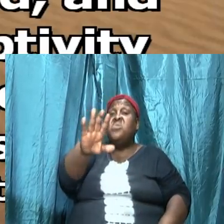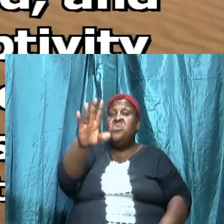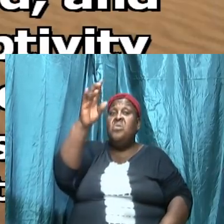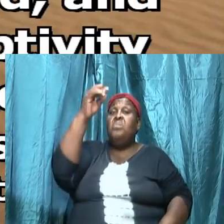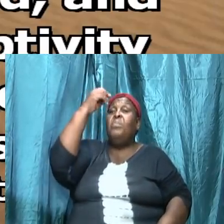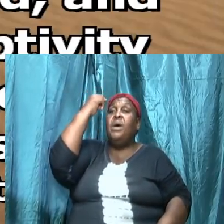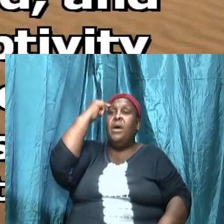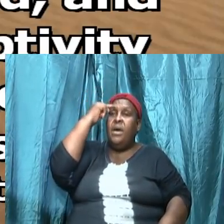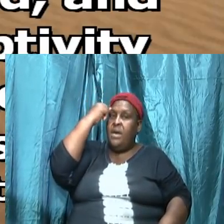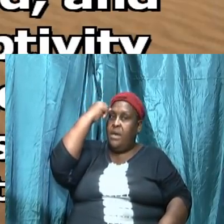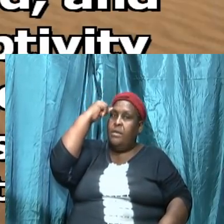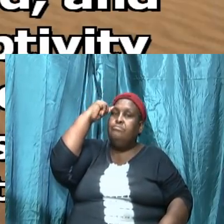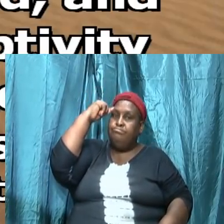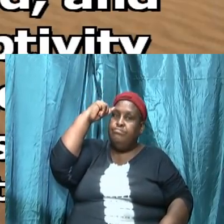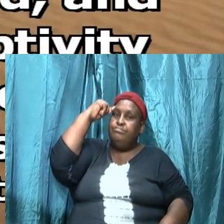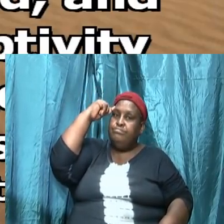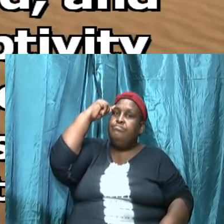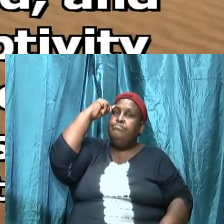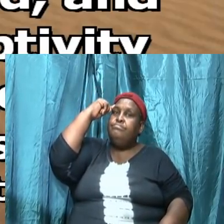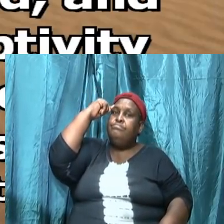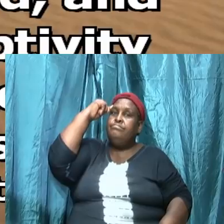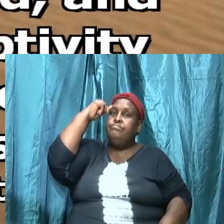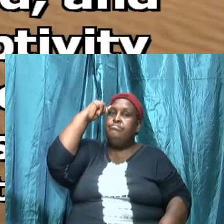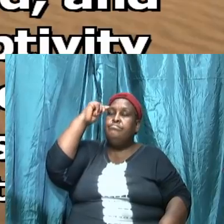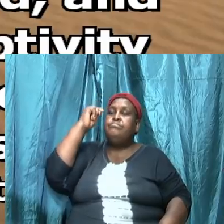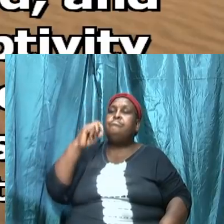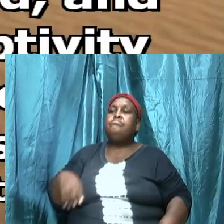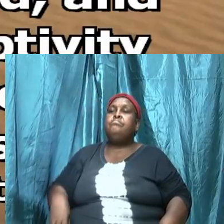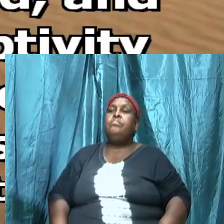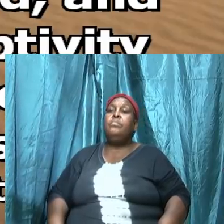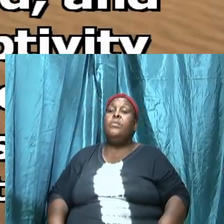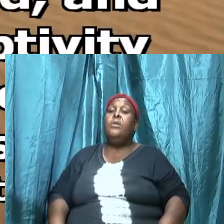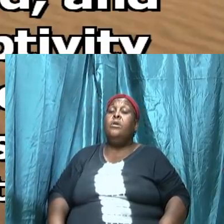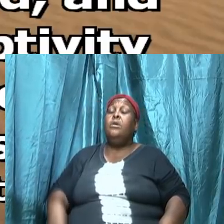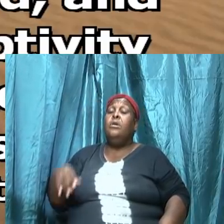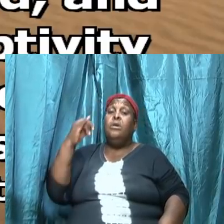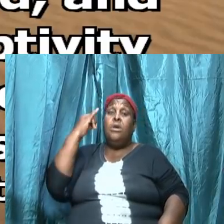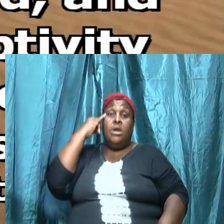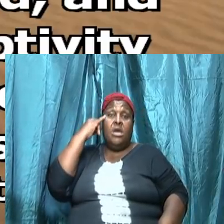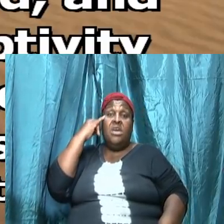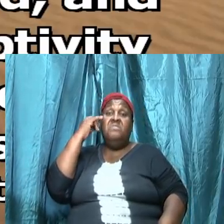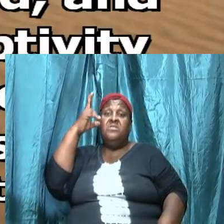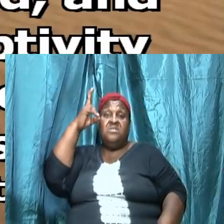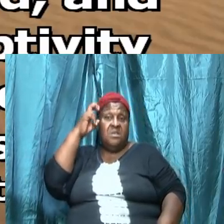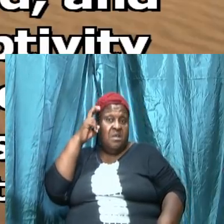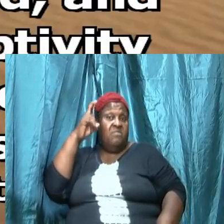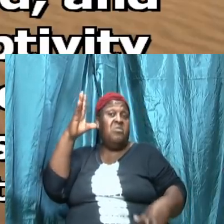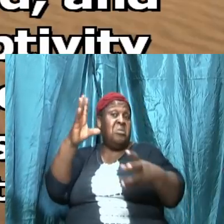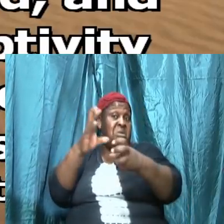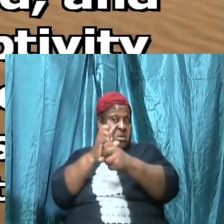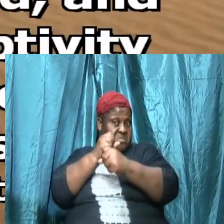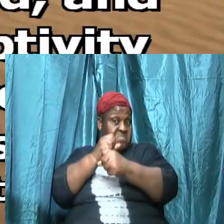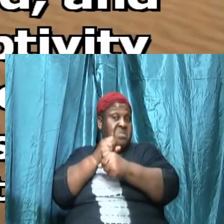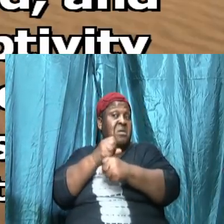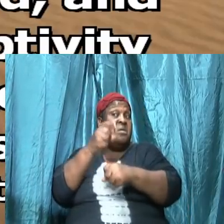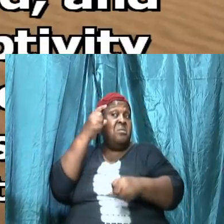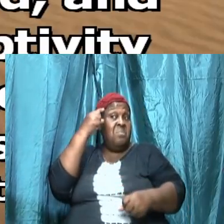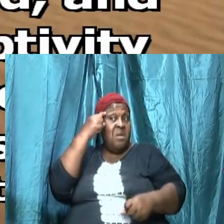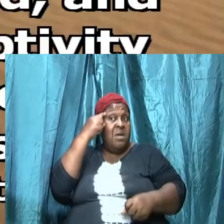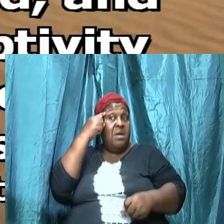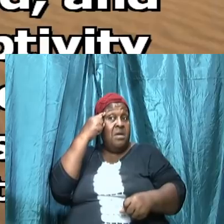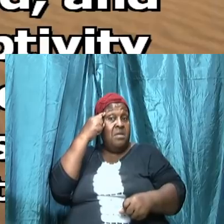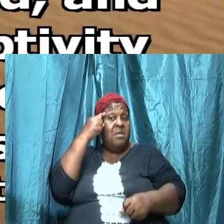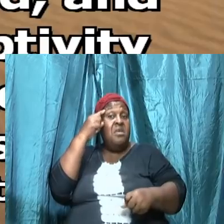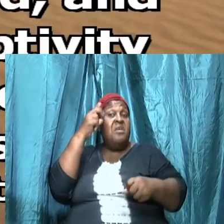and sisters to our minds and if he captures the mind he conquers the